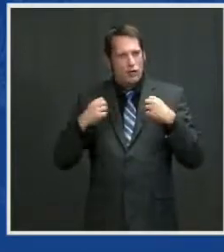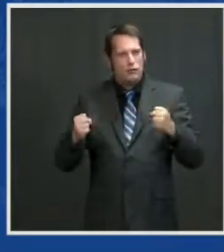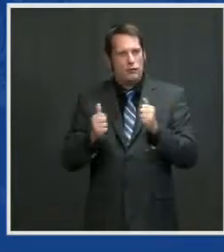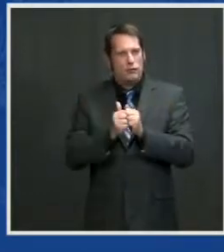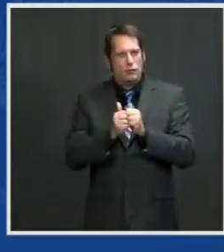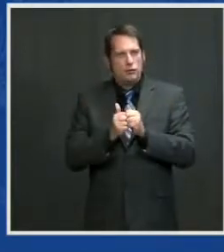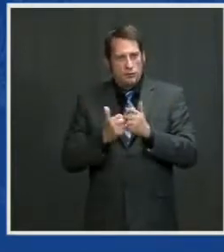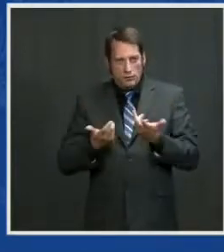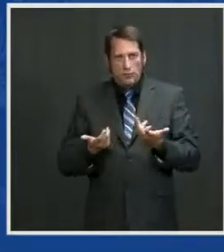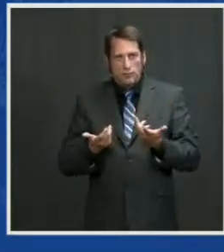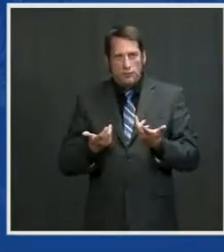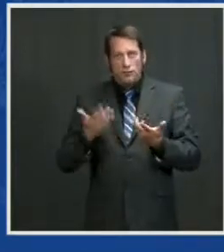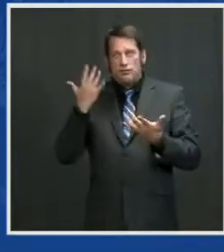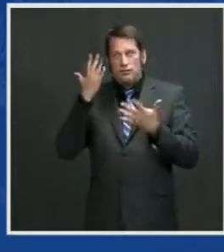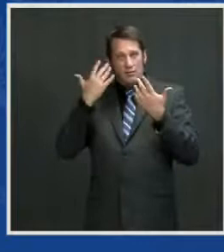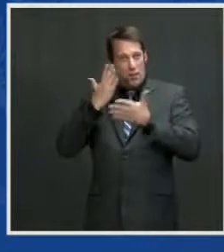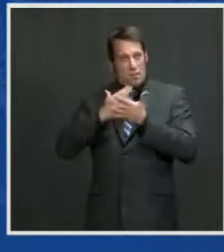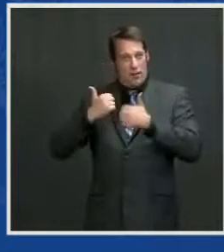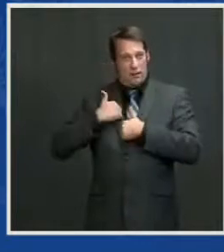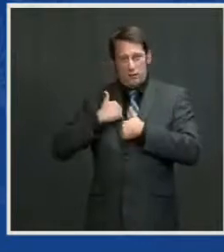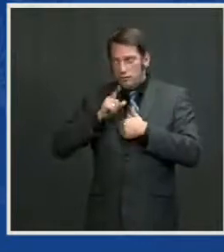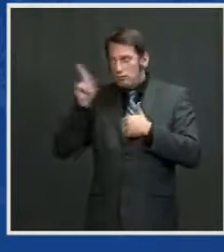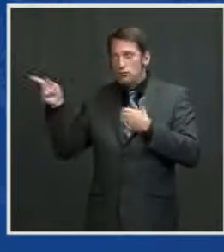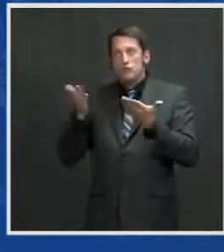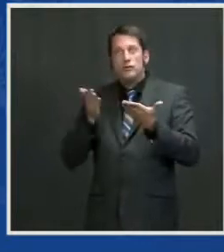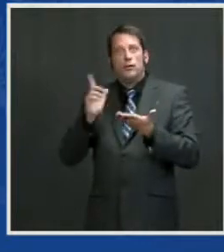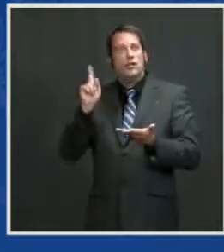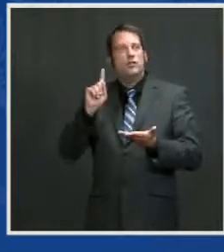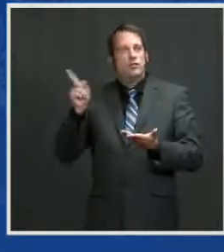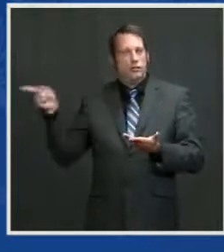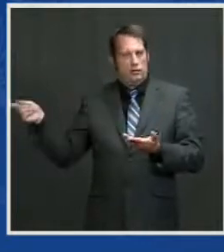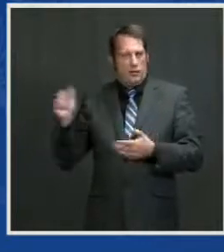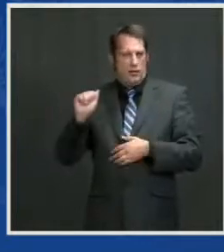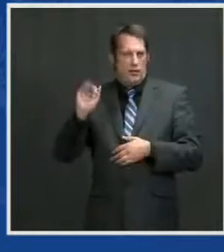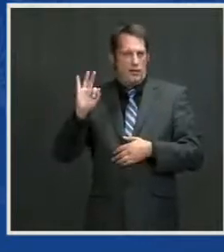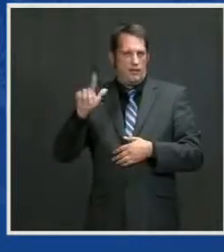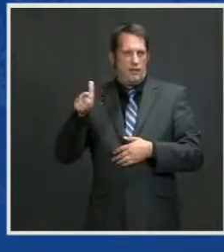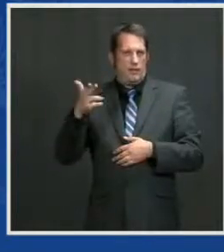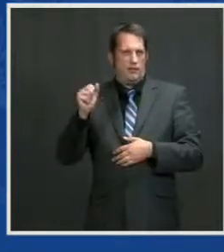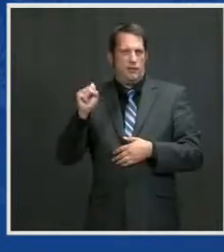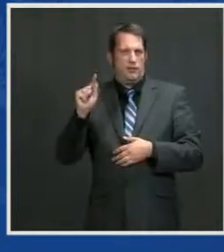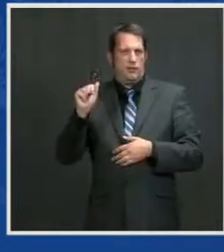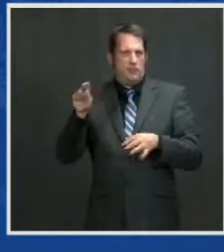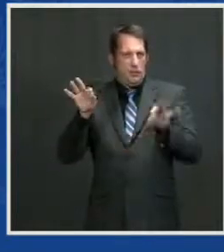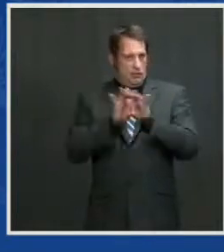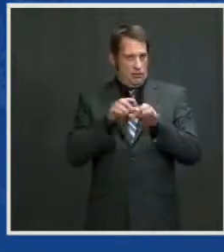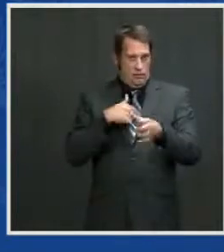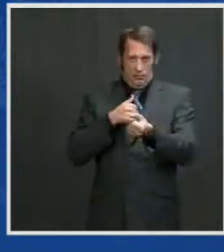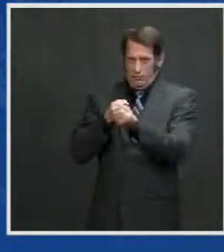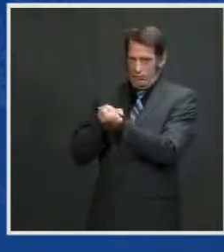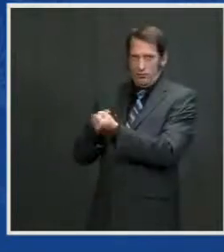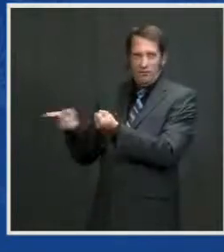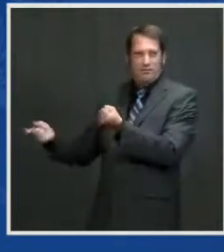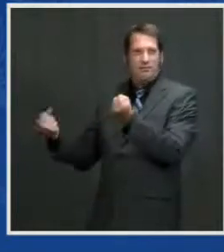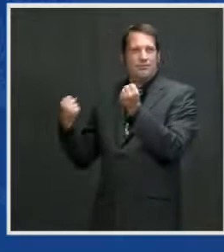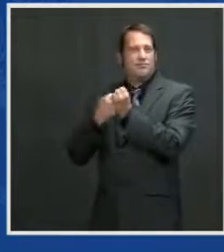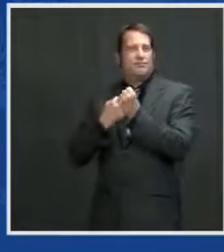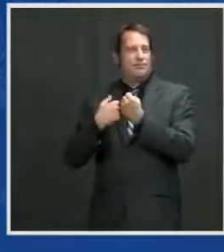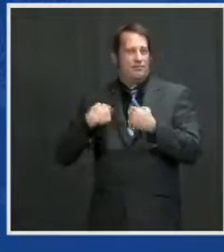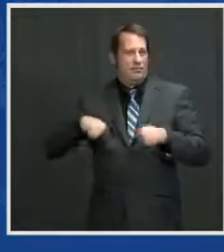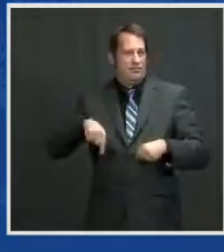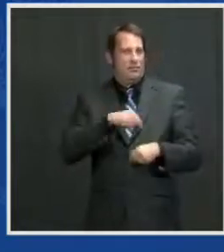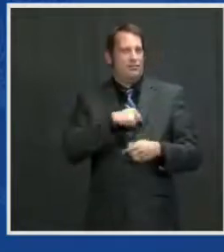when it mattered, just like we've had theirs when it mattered. And now we need to modernize our alliance, investing in our critical